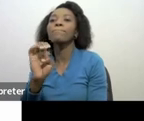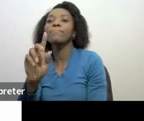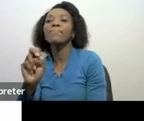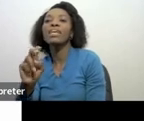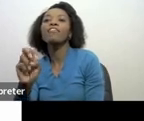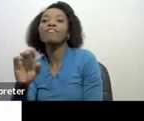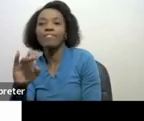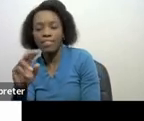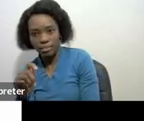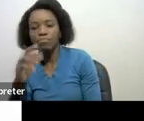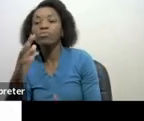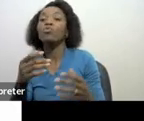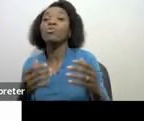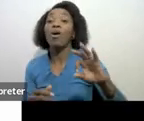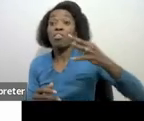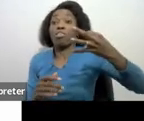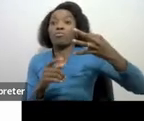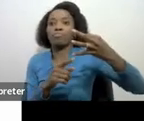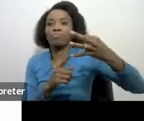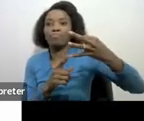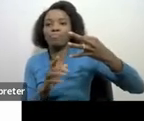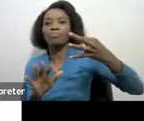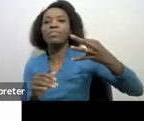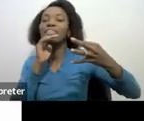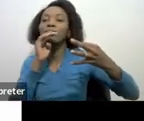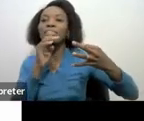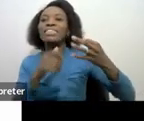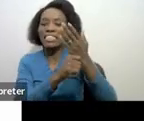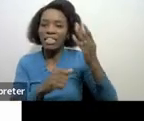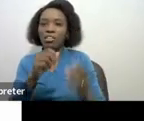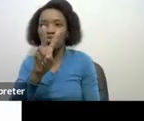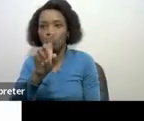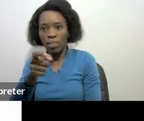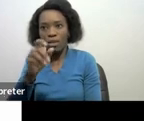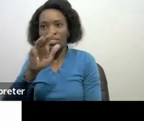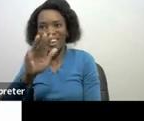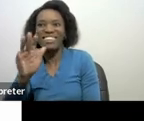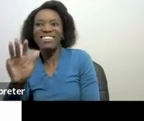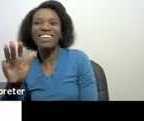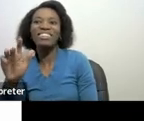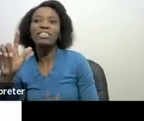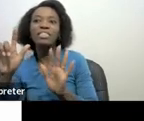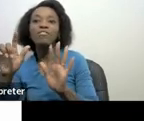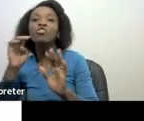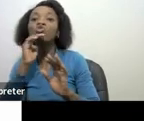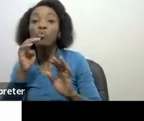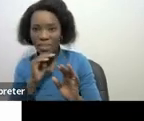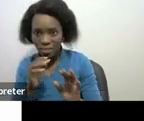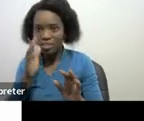65 and above their tax rebate is at 2,997 which will add 16